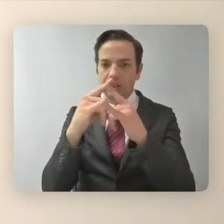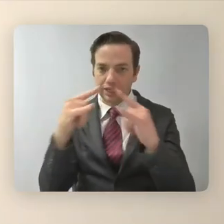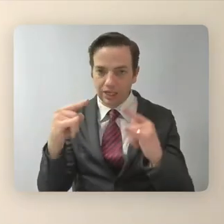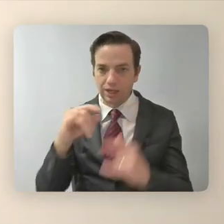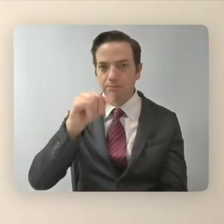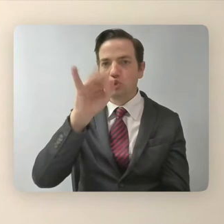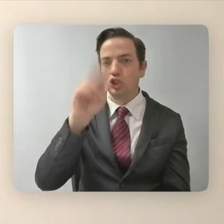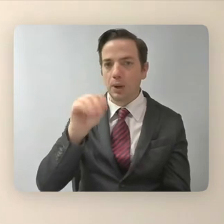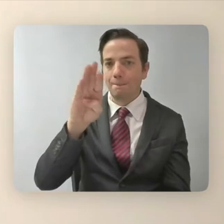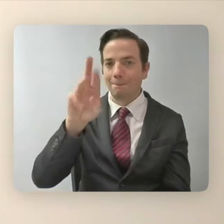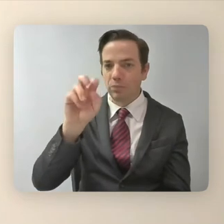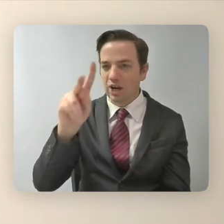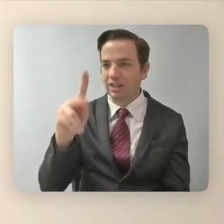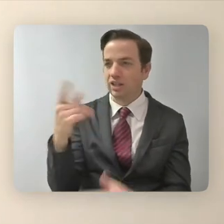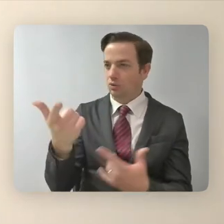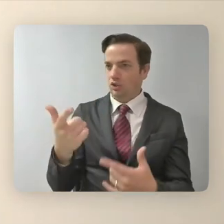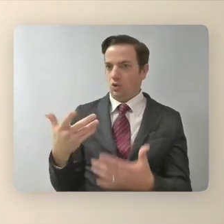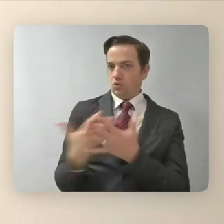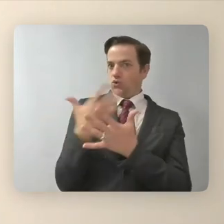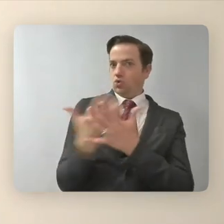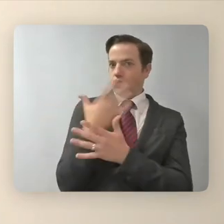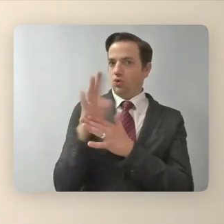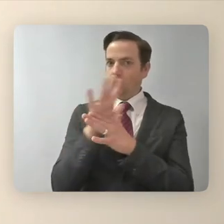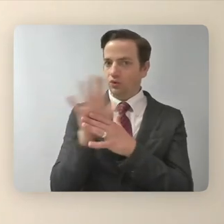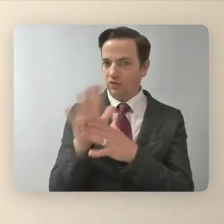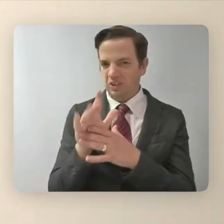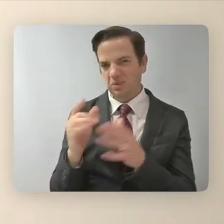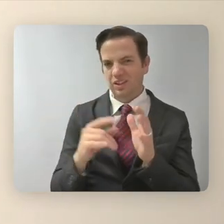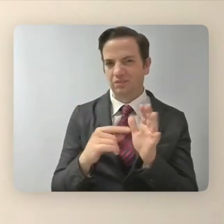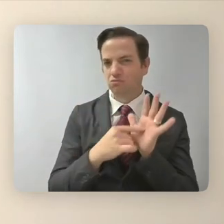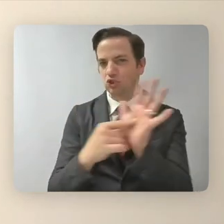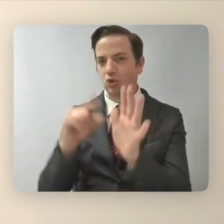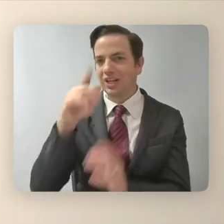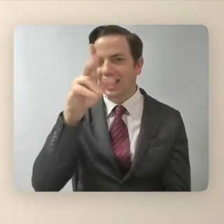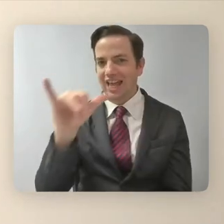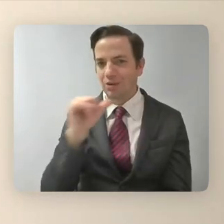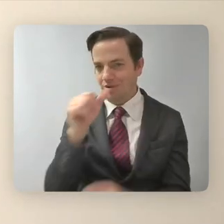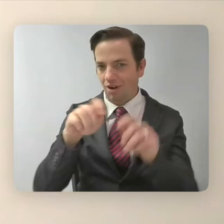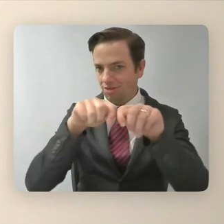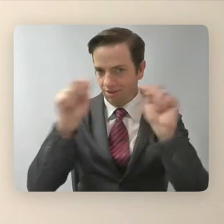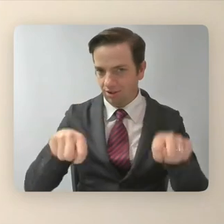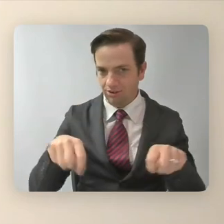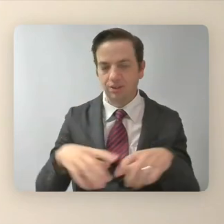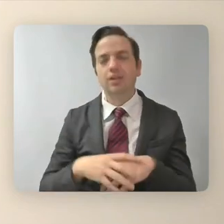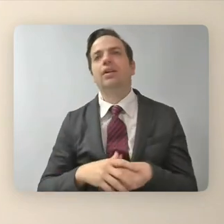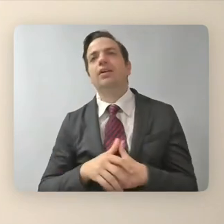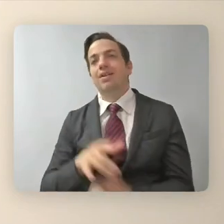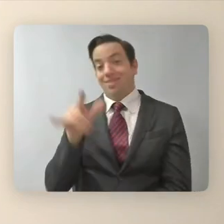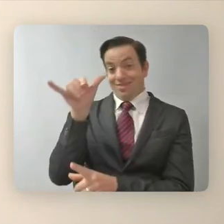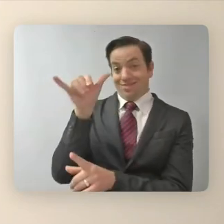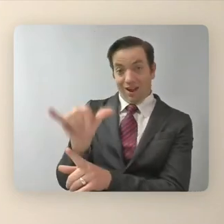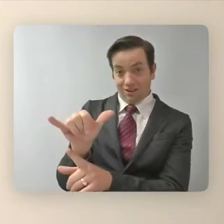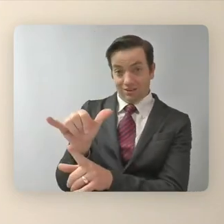more experimental films that play more in galleries. know, and that, you know, I